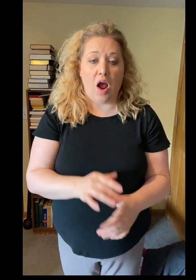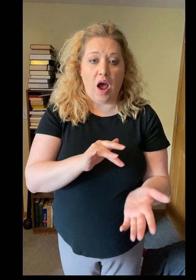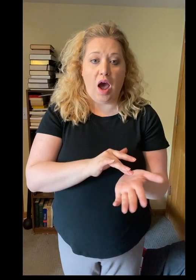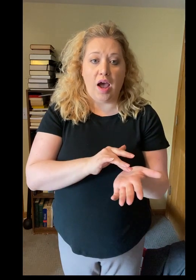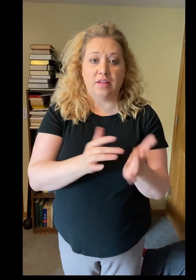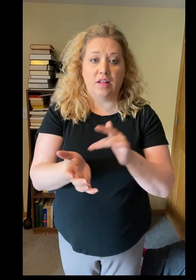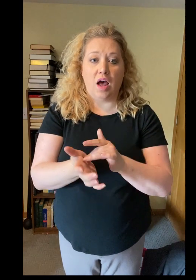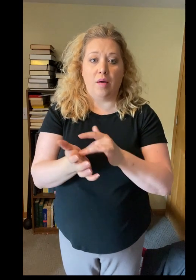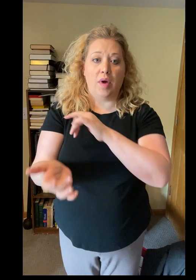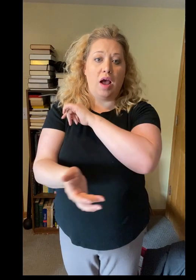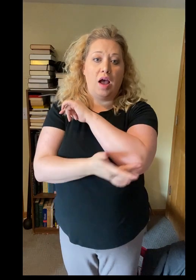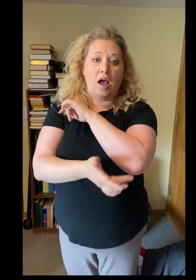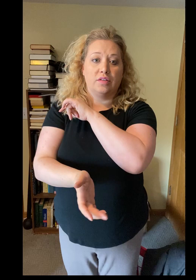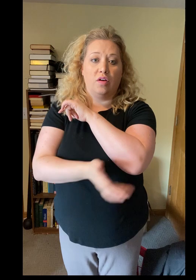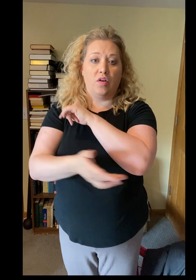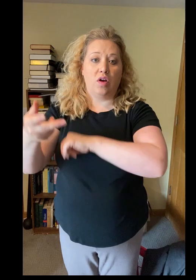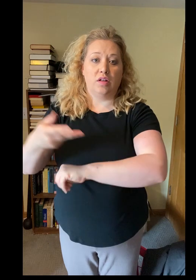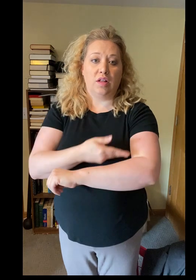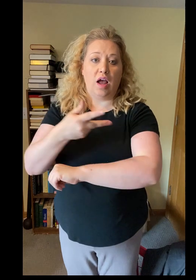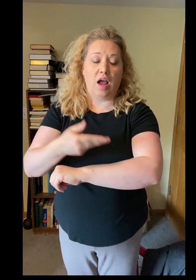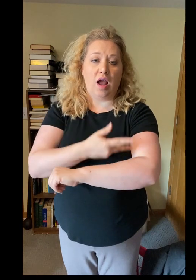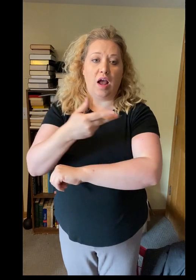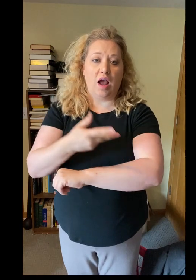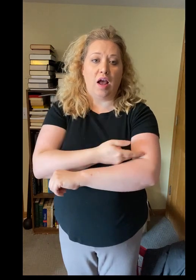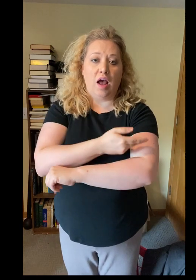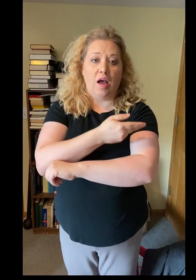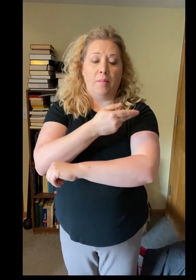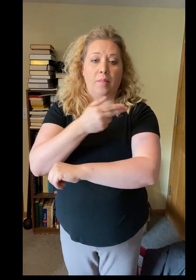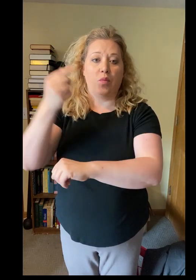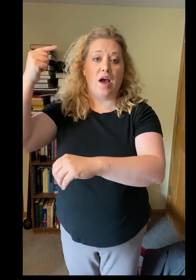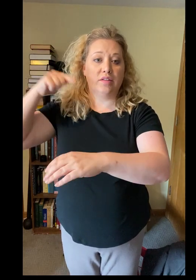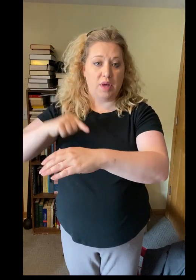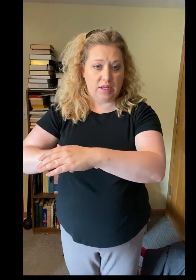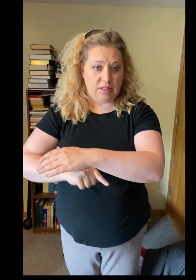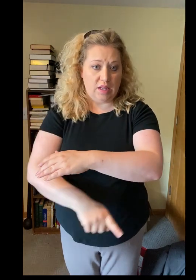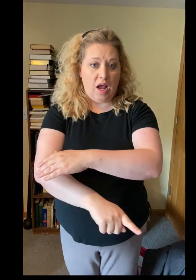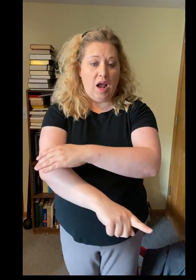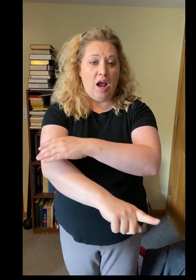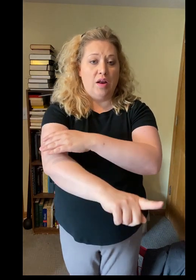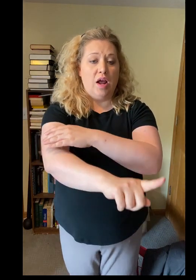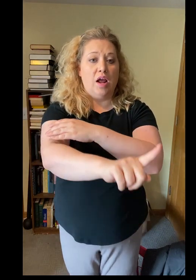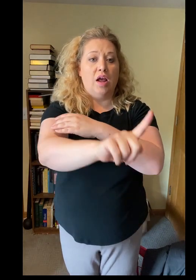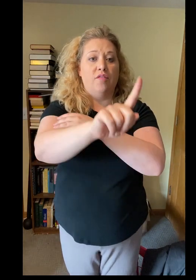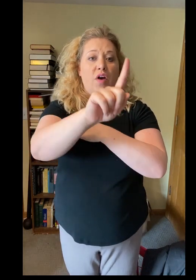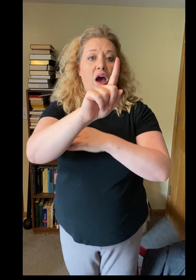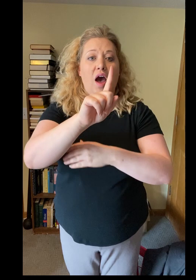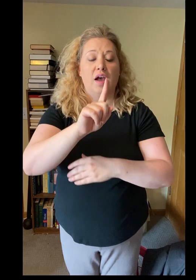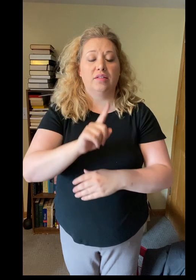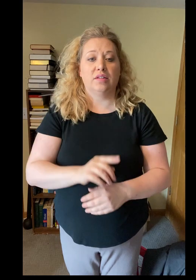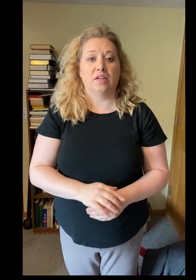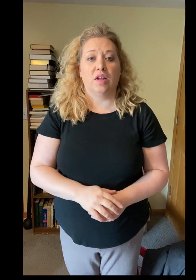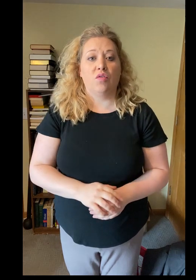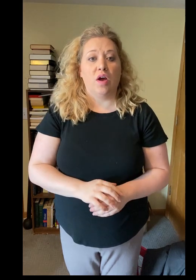Christ our Passover now has been sacrificed.